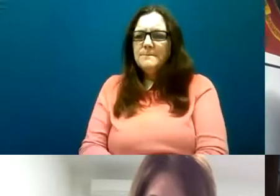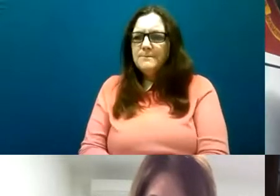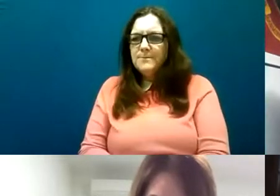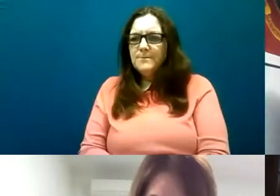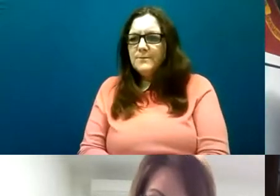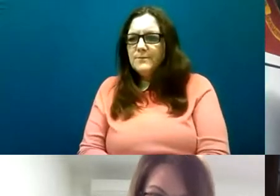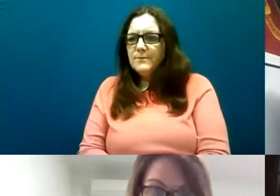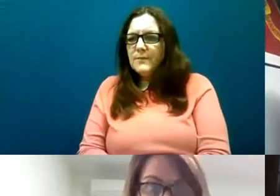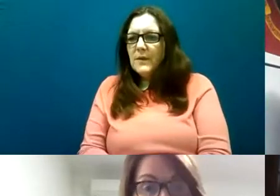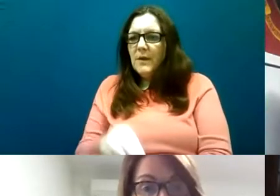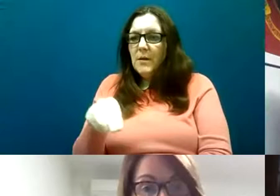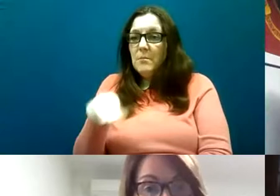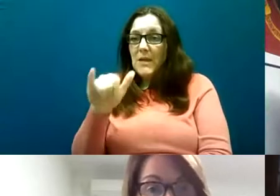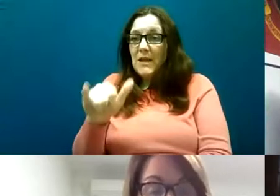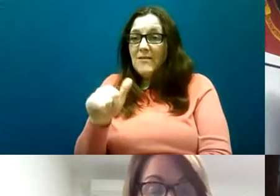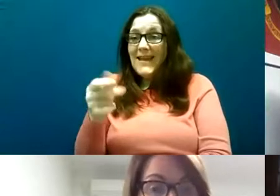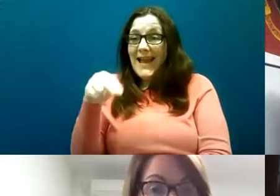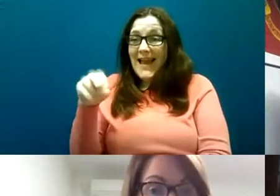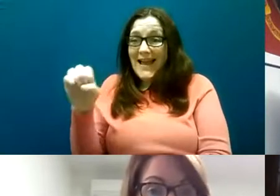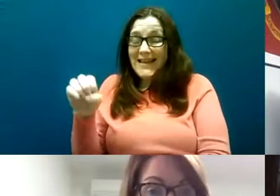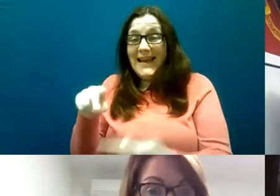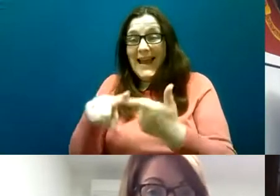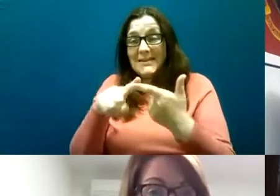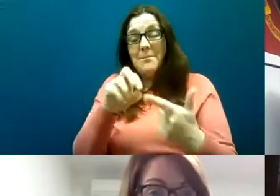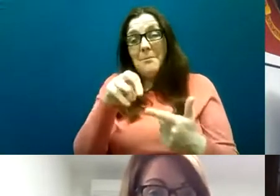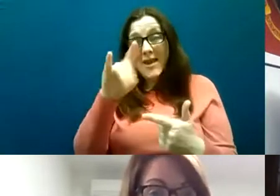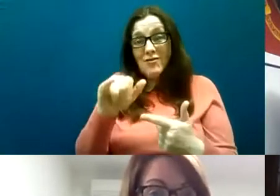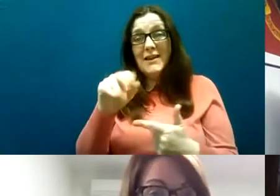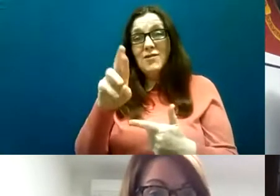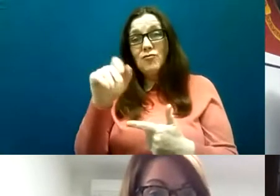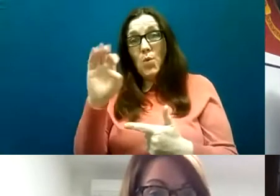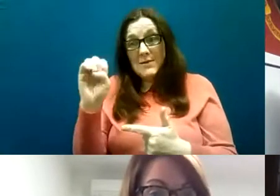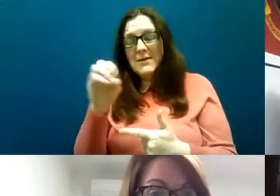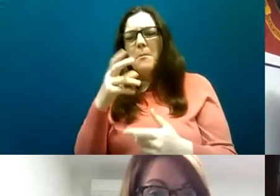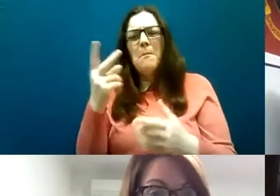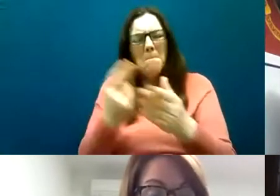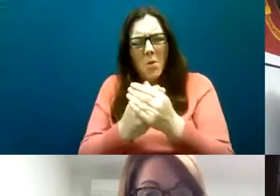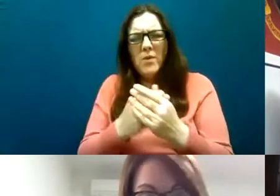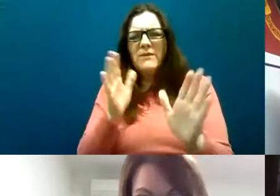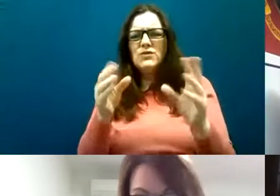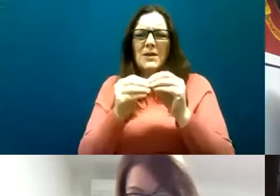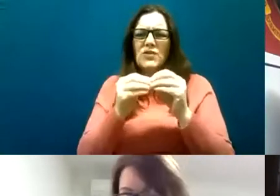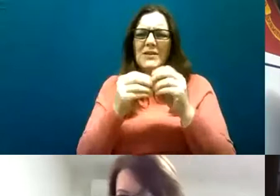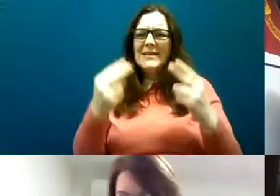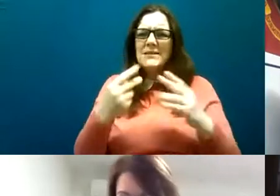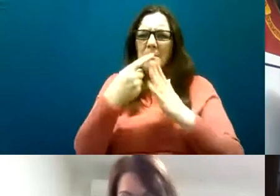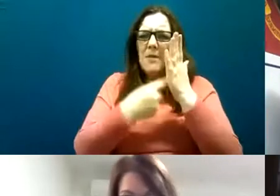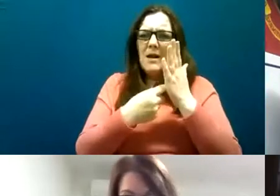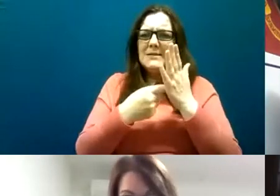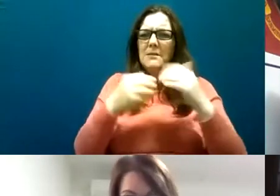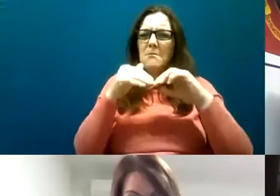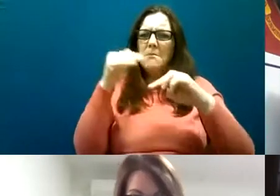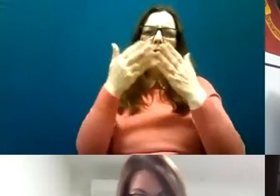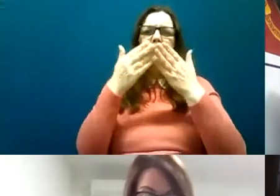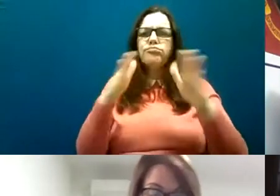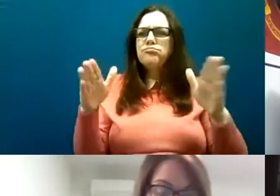Marianne and Mary Rose you both raised the issues of policy and the need for policy to have more of a focus on autism